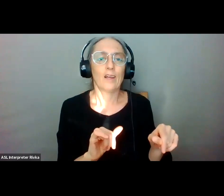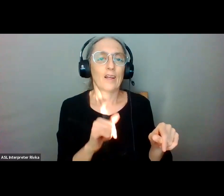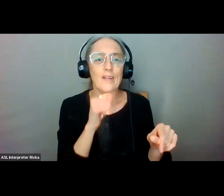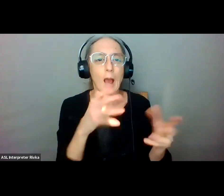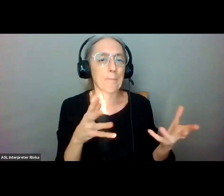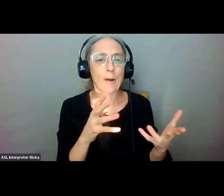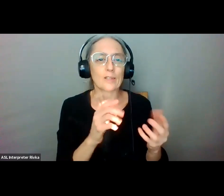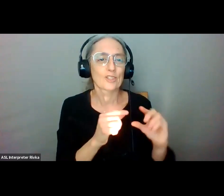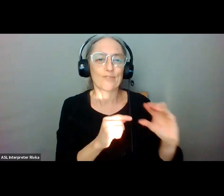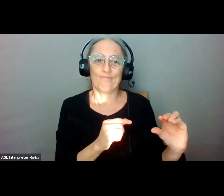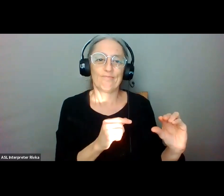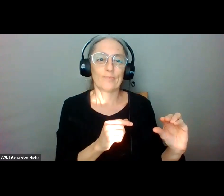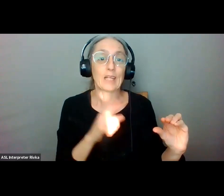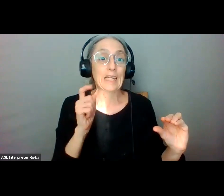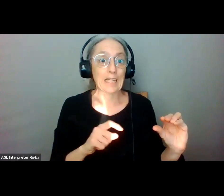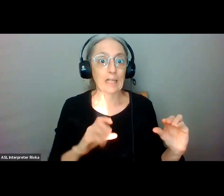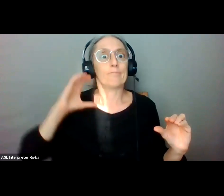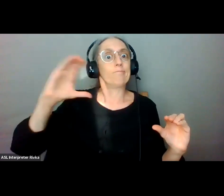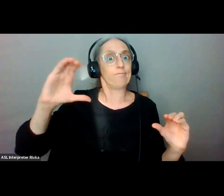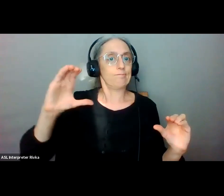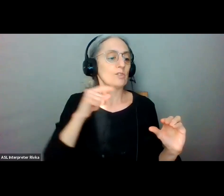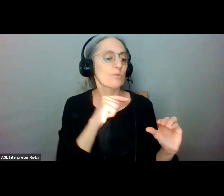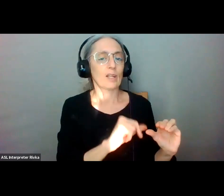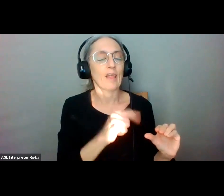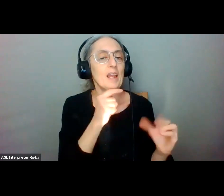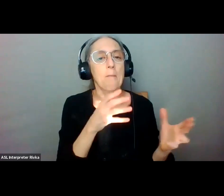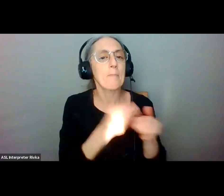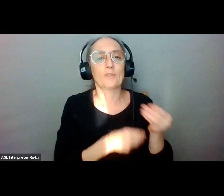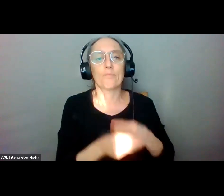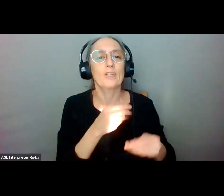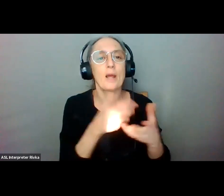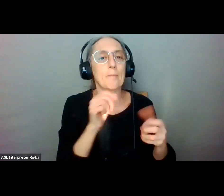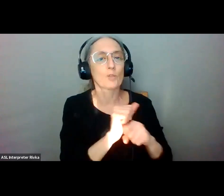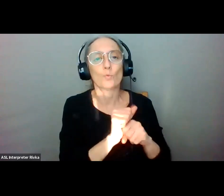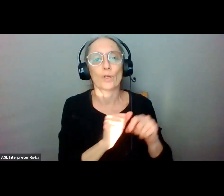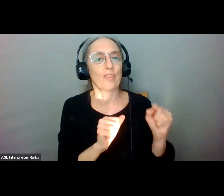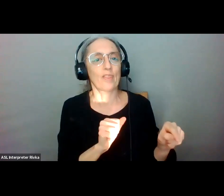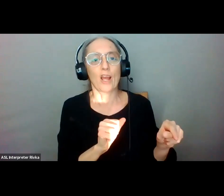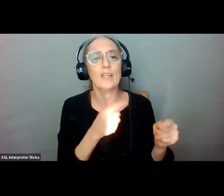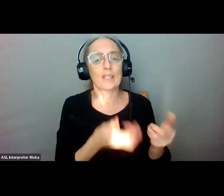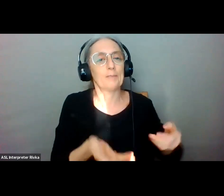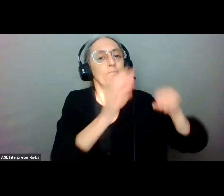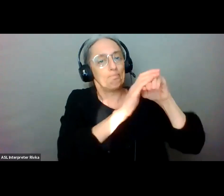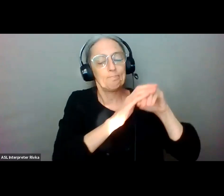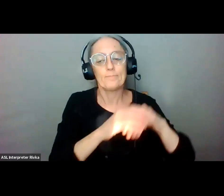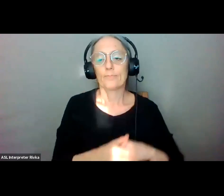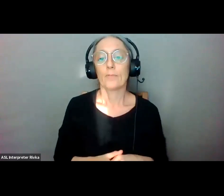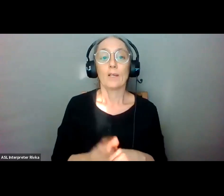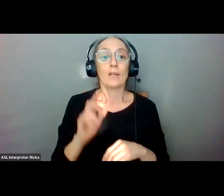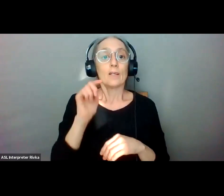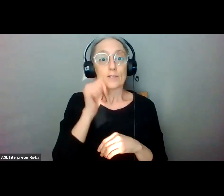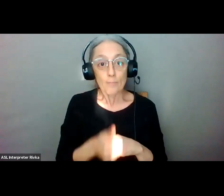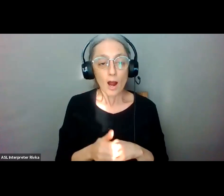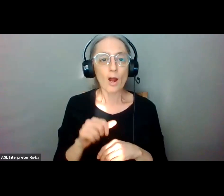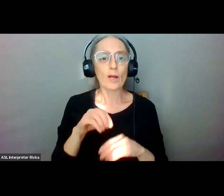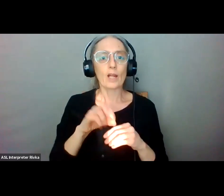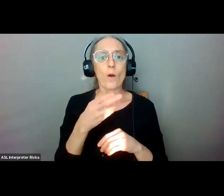is so that's that's basically our update um the hearings start in the in the ohio senate tomorrow i know there is a